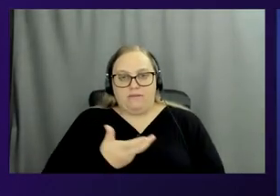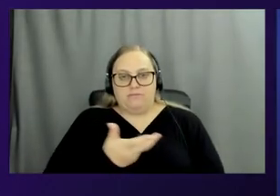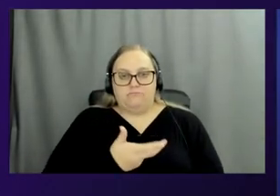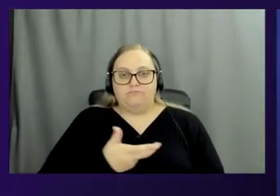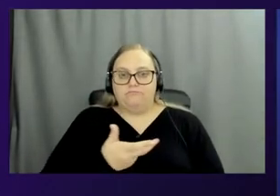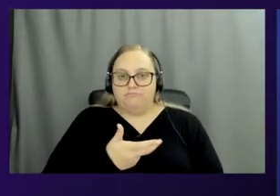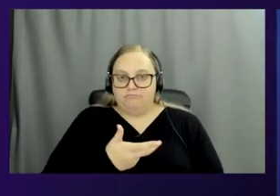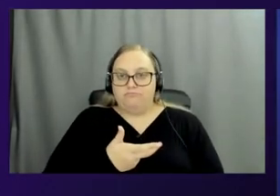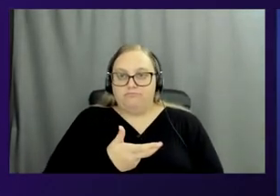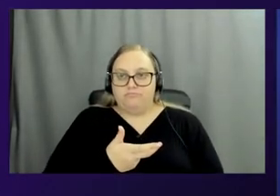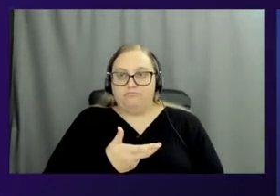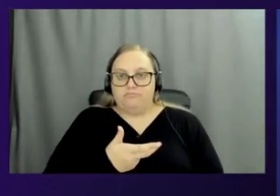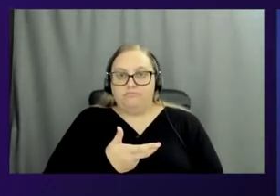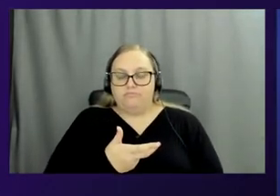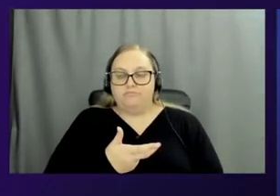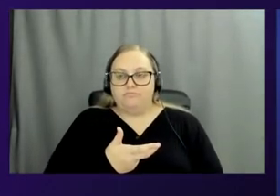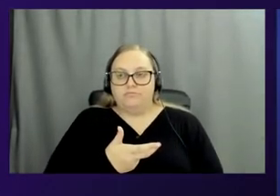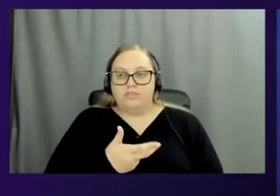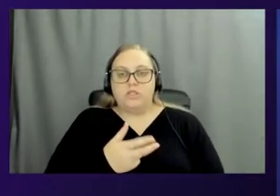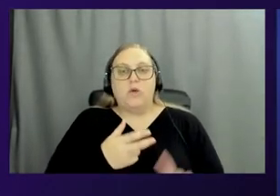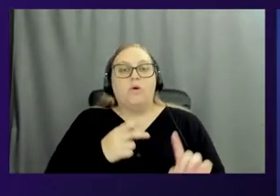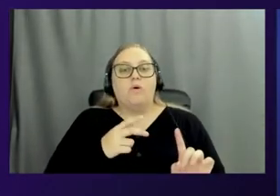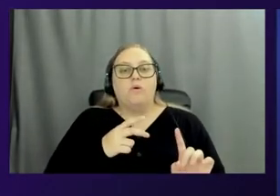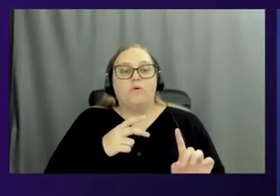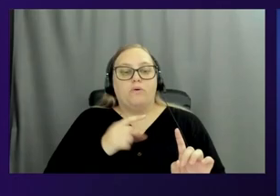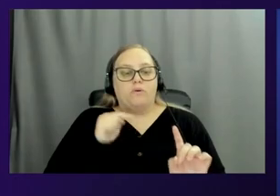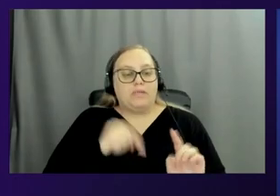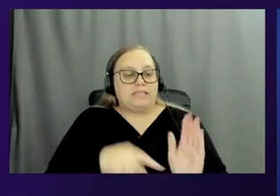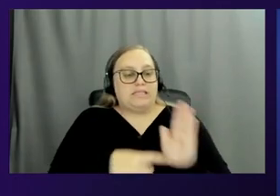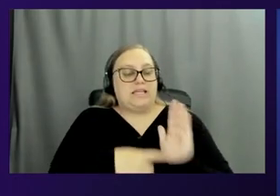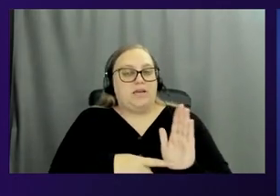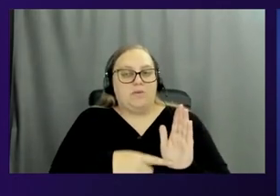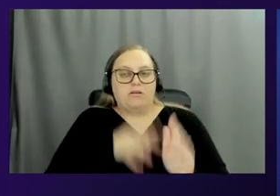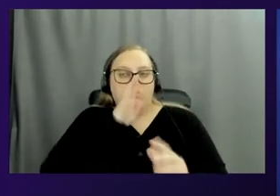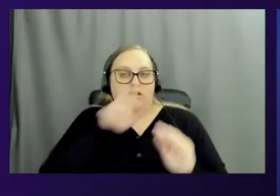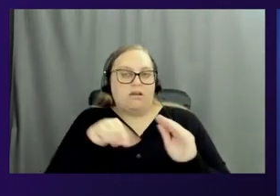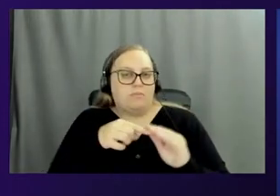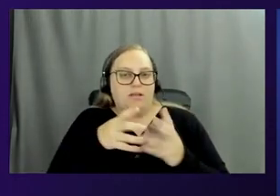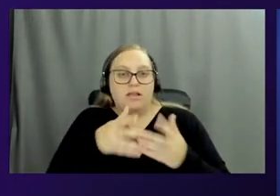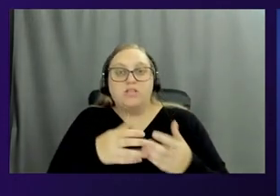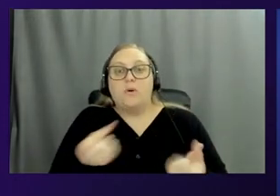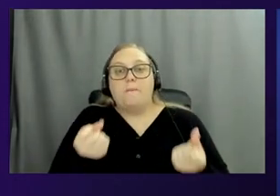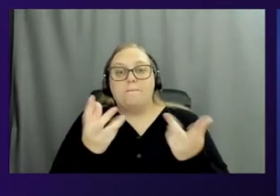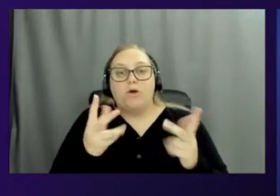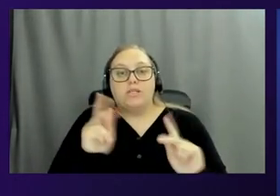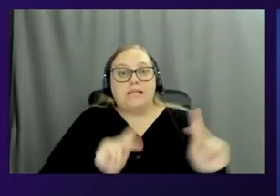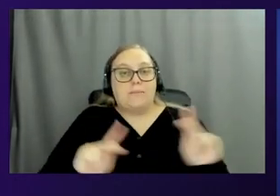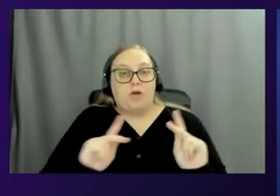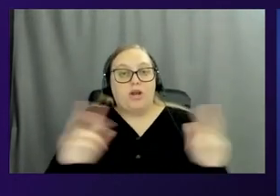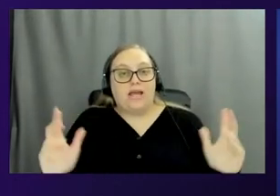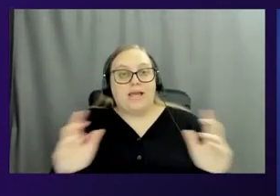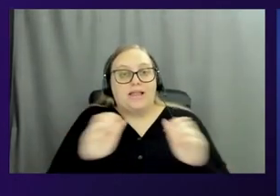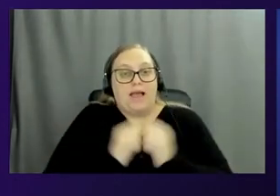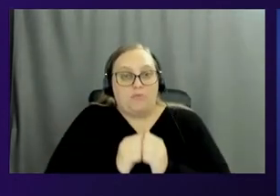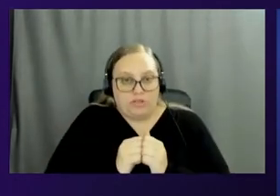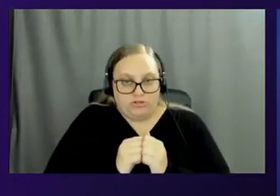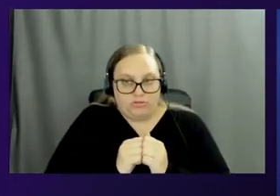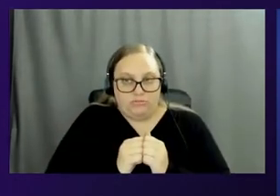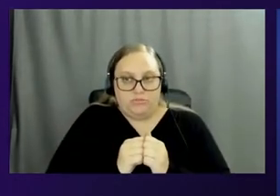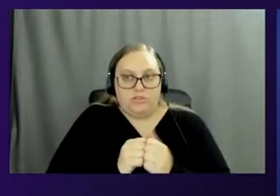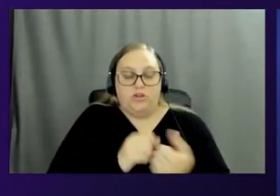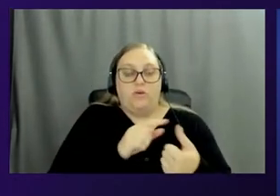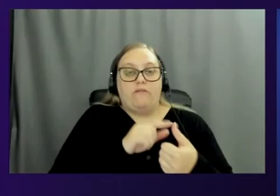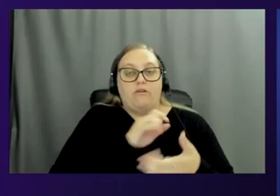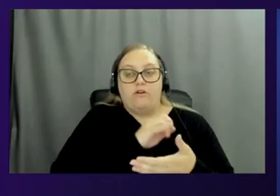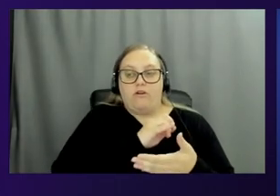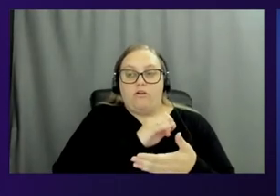so this is a, this is a example I like to talk about a lot. It's about multi-party collaboration. Let's say there's Art. He's, he's got